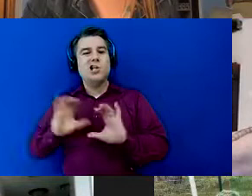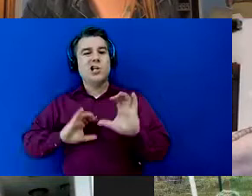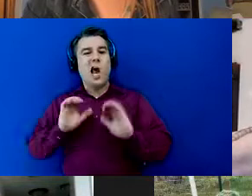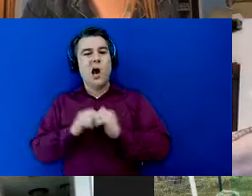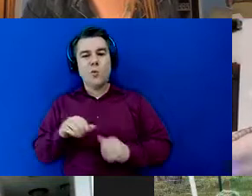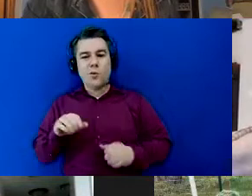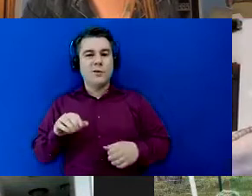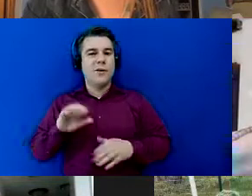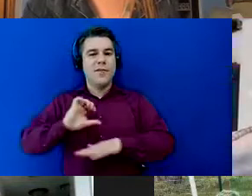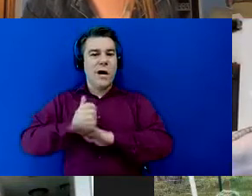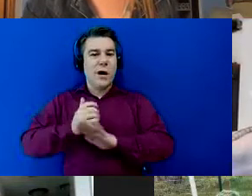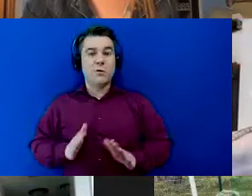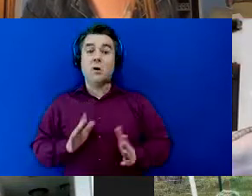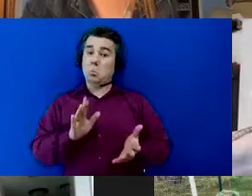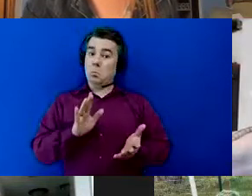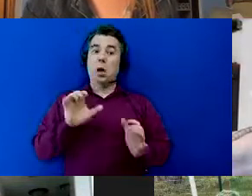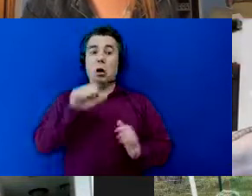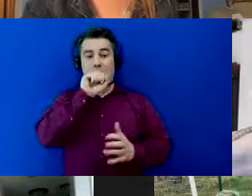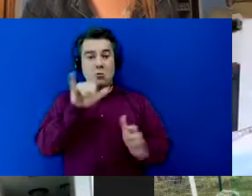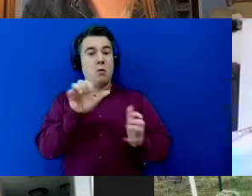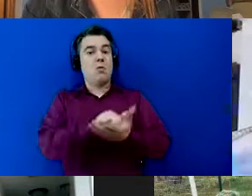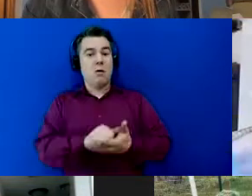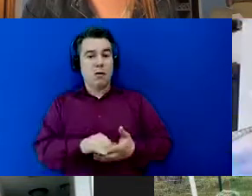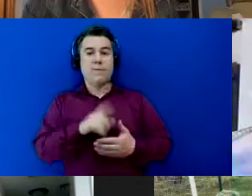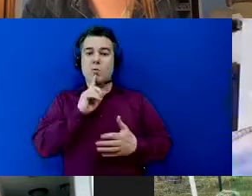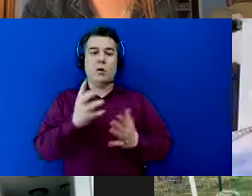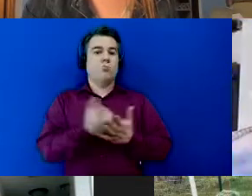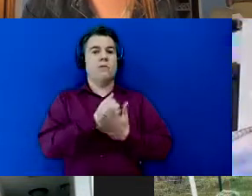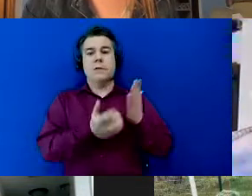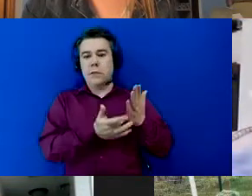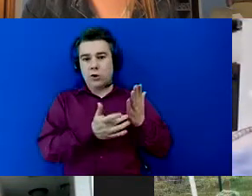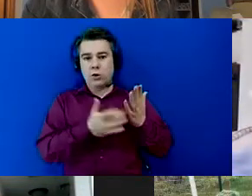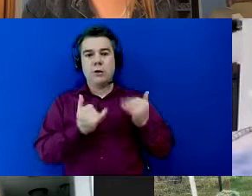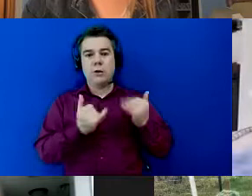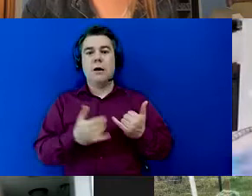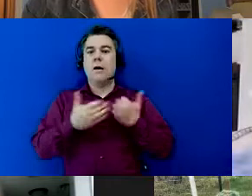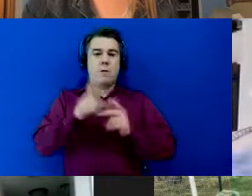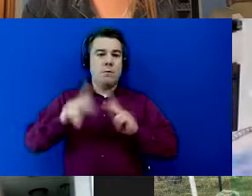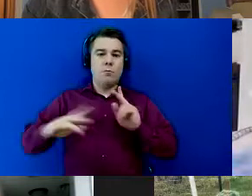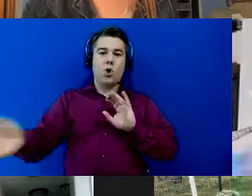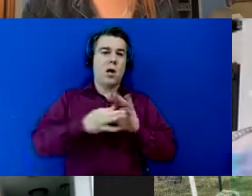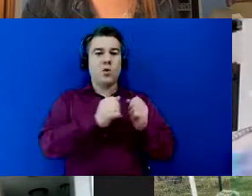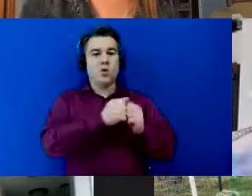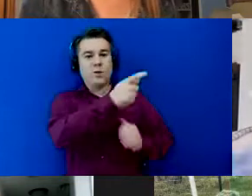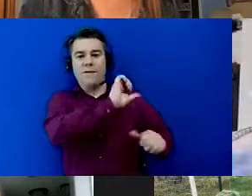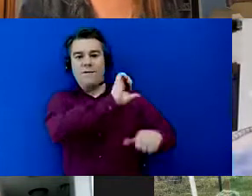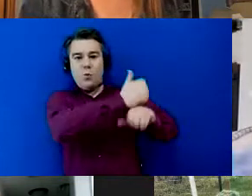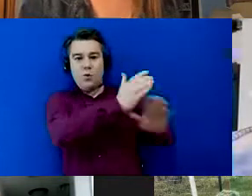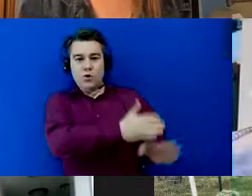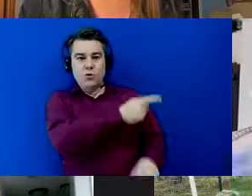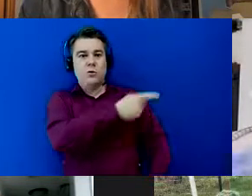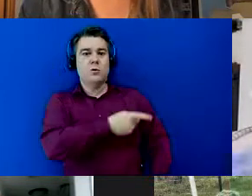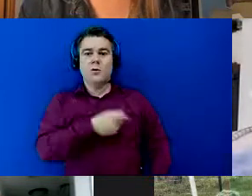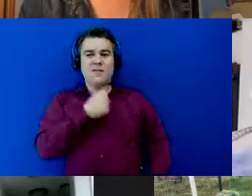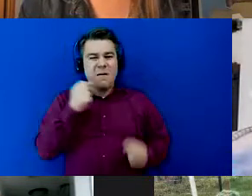this they're really taking advantage of um technology and just connecting us with our founders guys there are not many founders